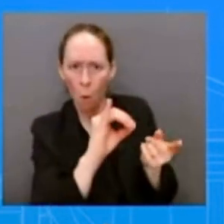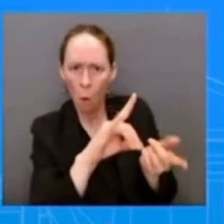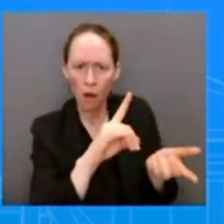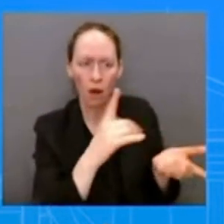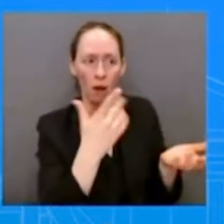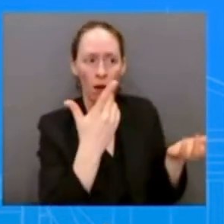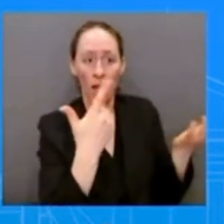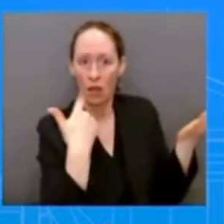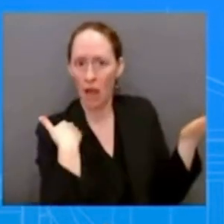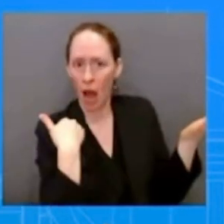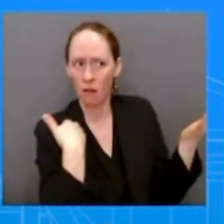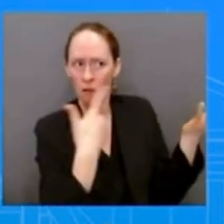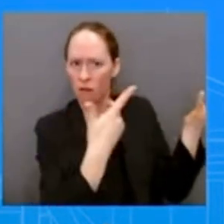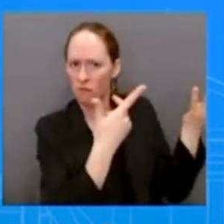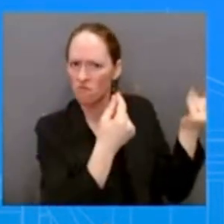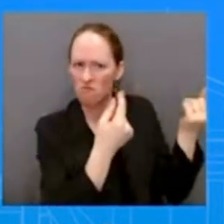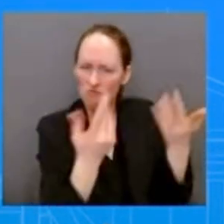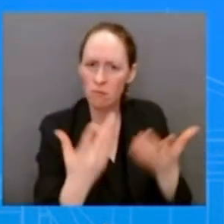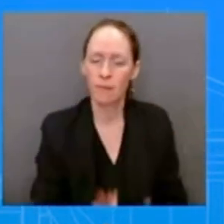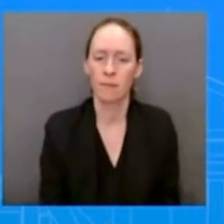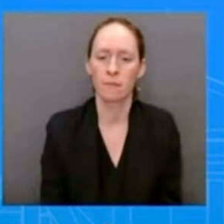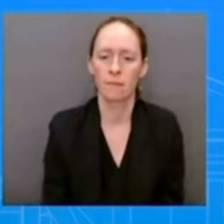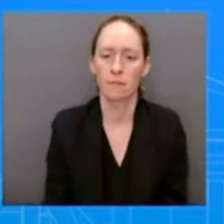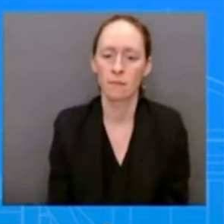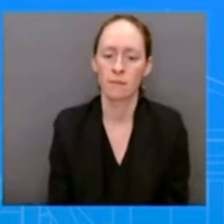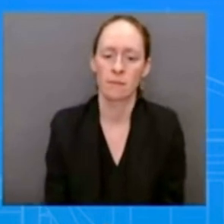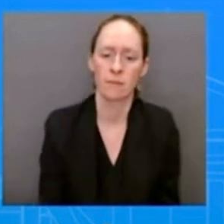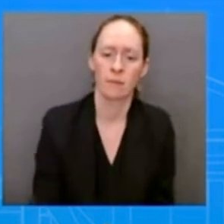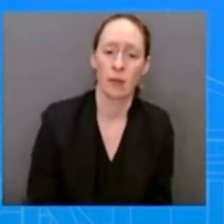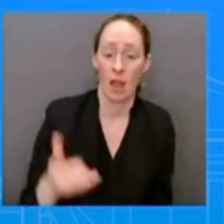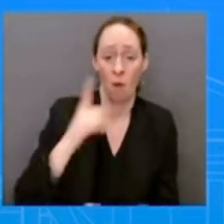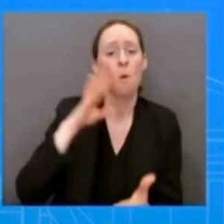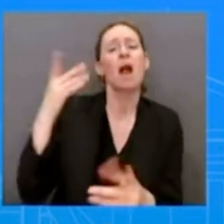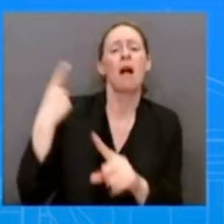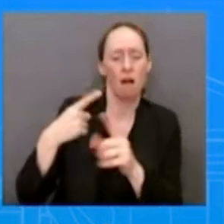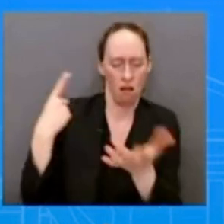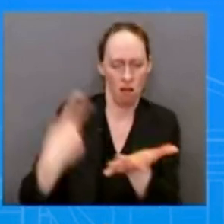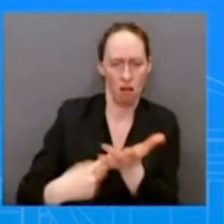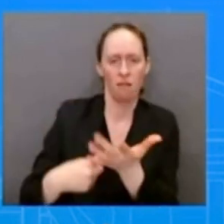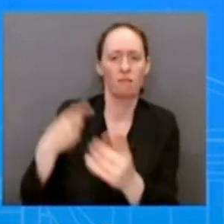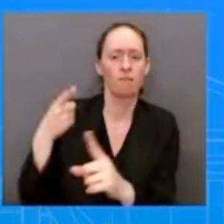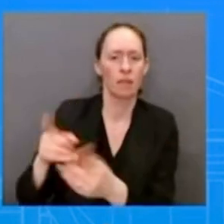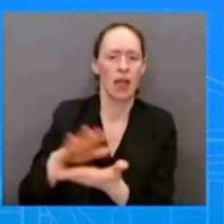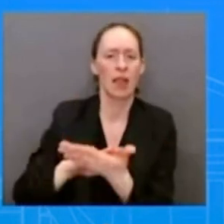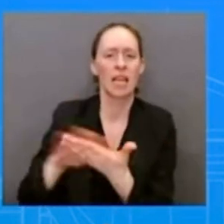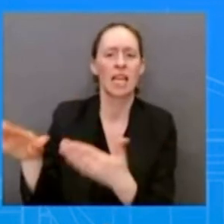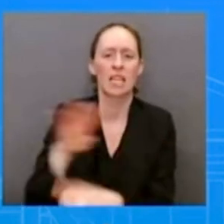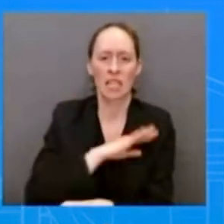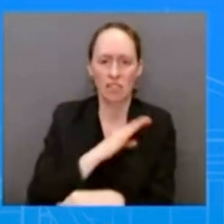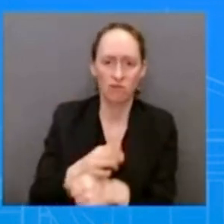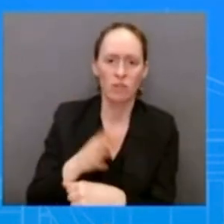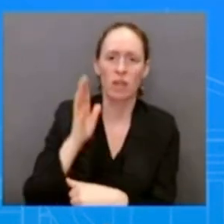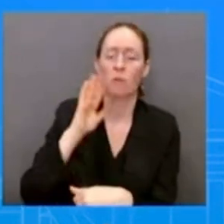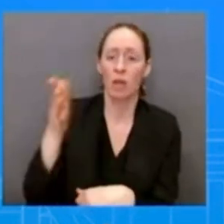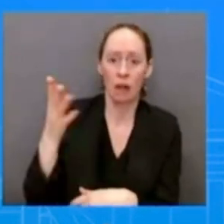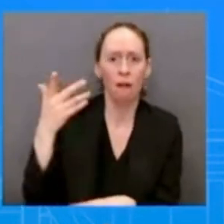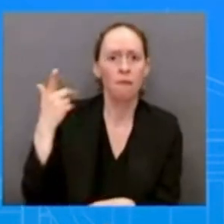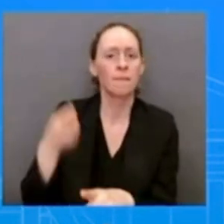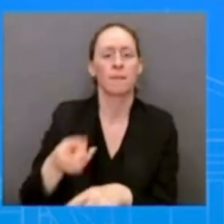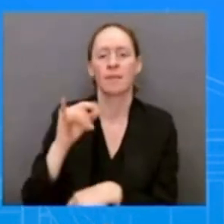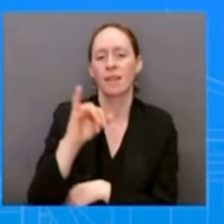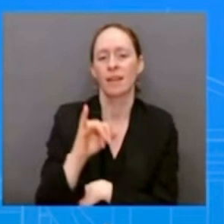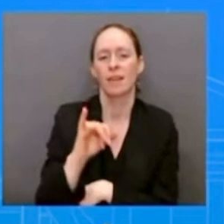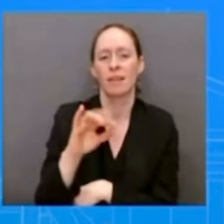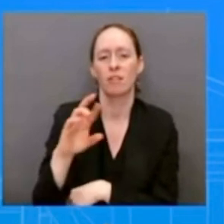jobs jobs that will be brought to the hemisphere from the inflation reduction act as well as you know that Canadians have an